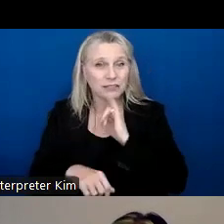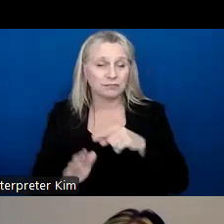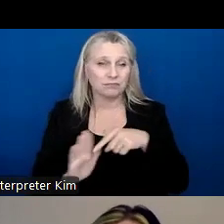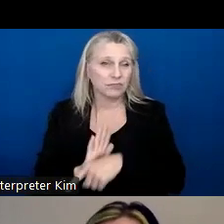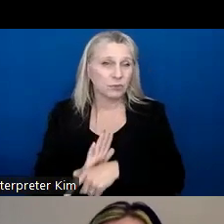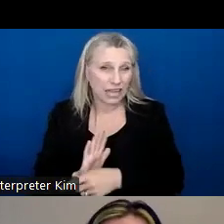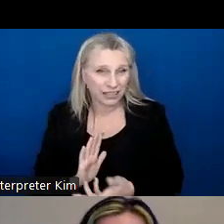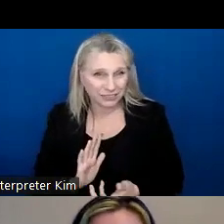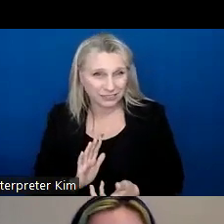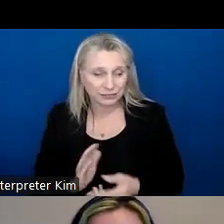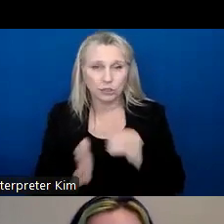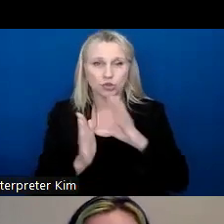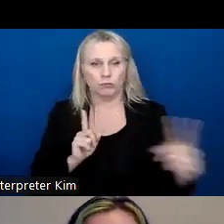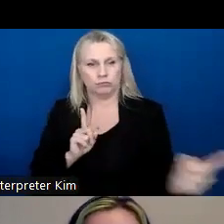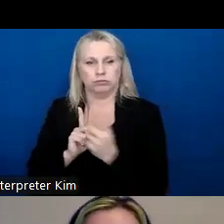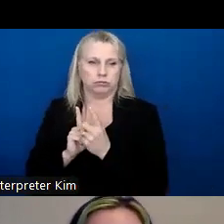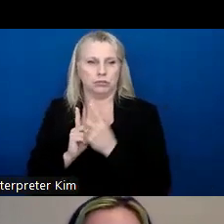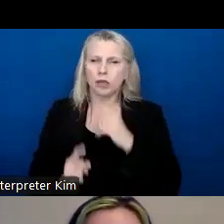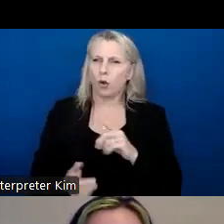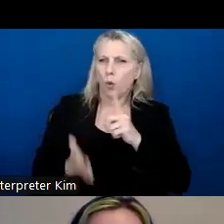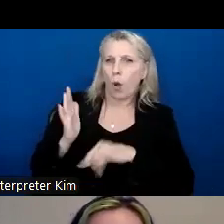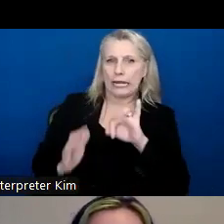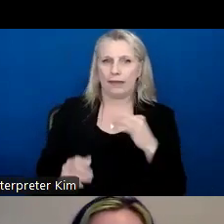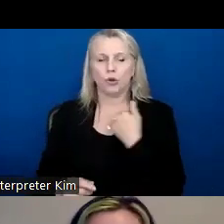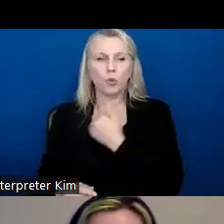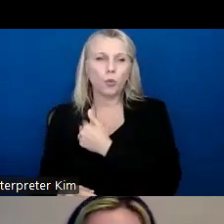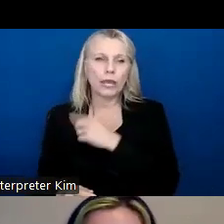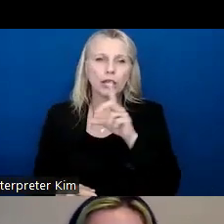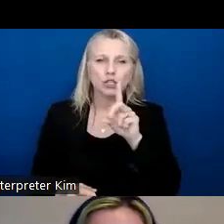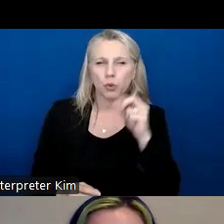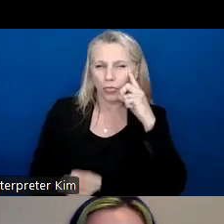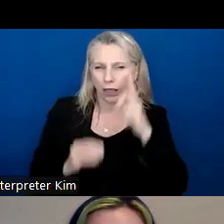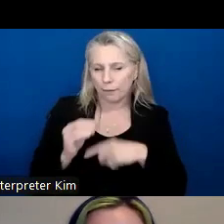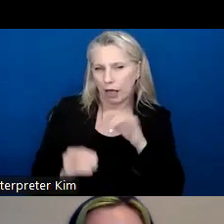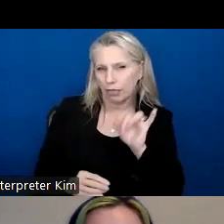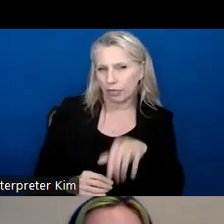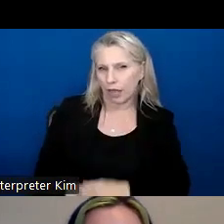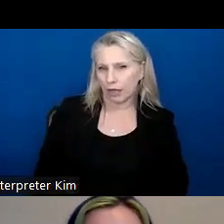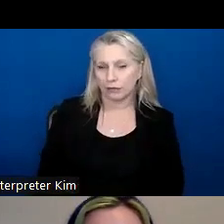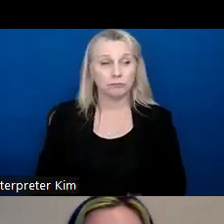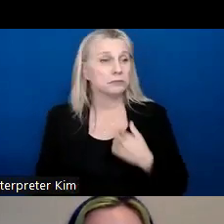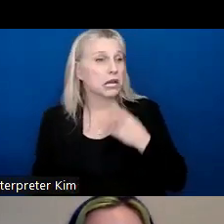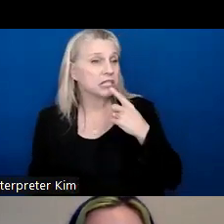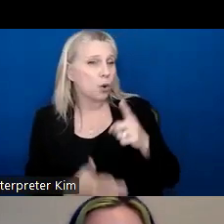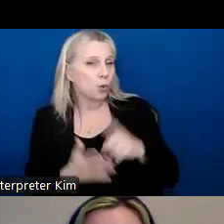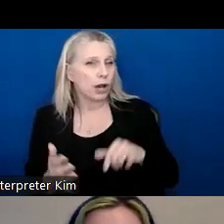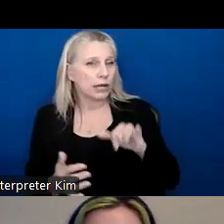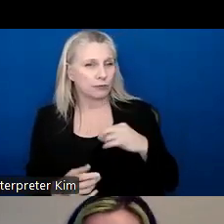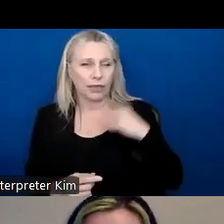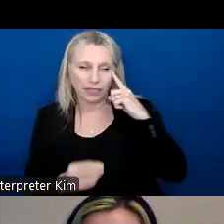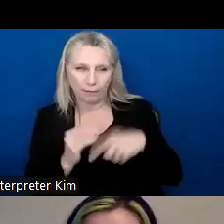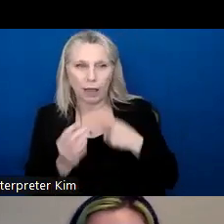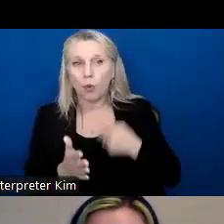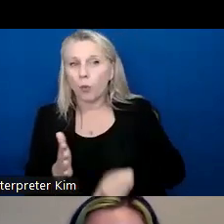so a student came up to me after one of those lessons and said, well, what if we do think about that? And I said, what if we do think about